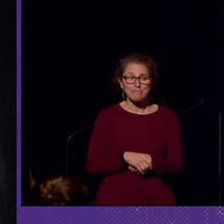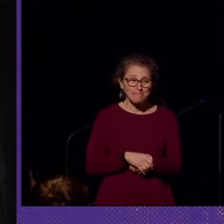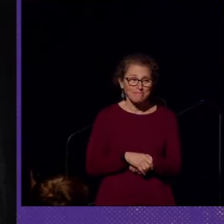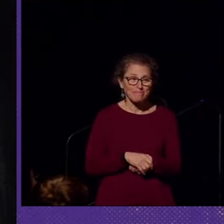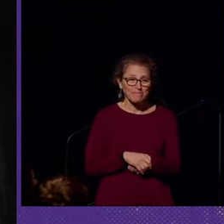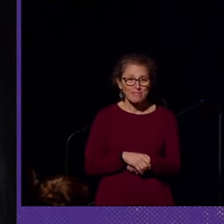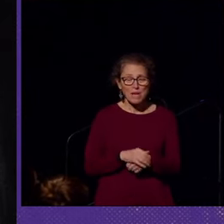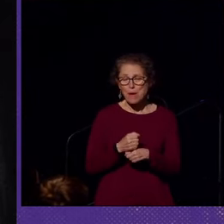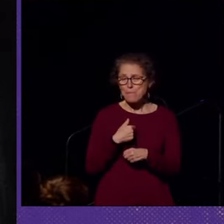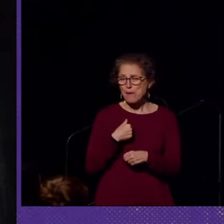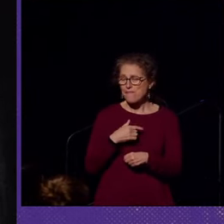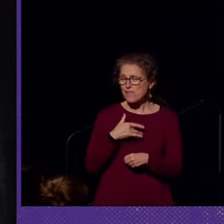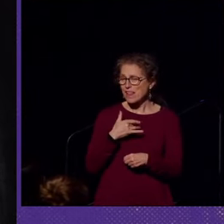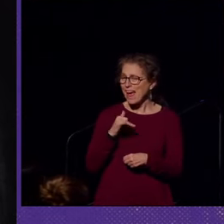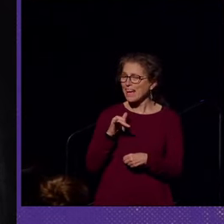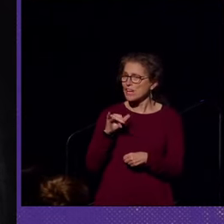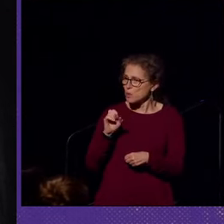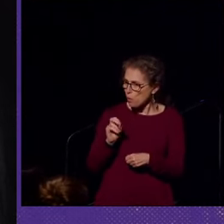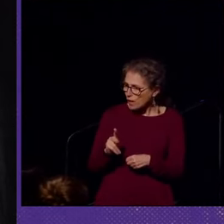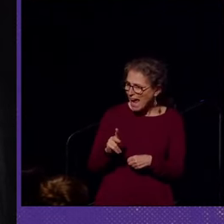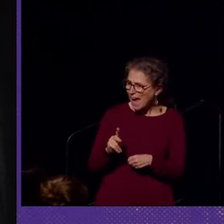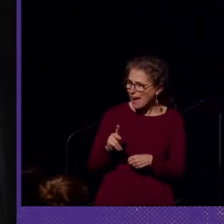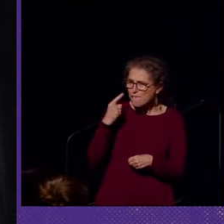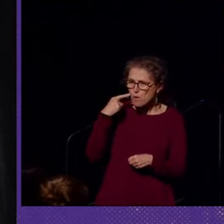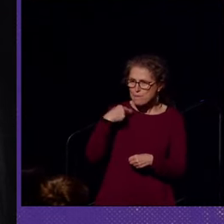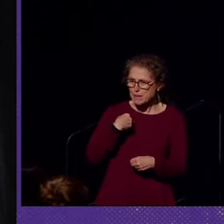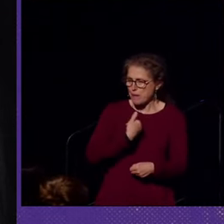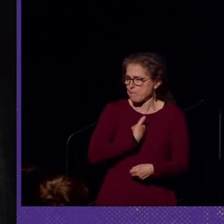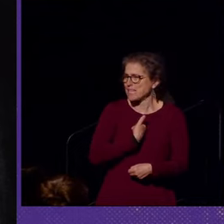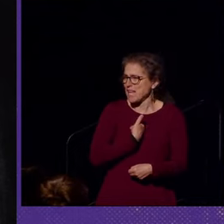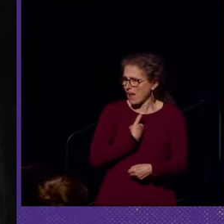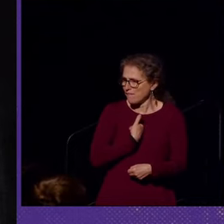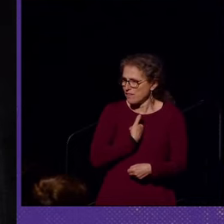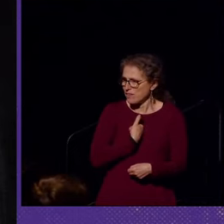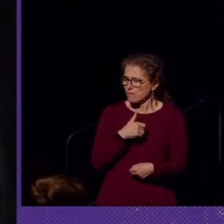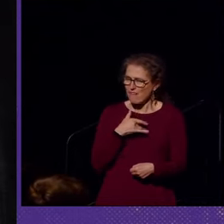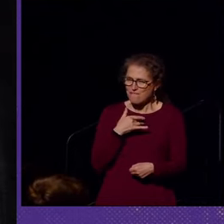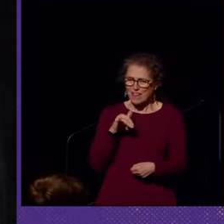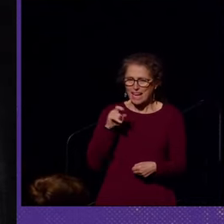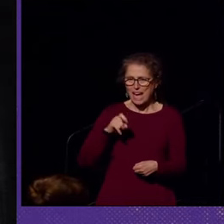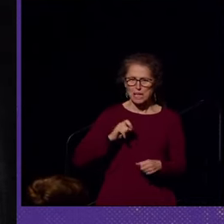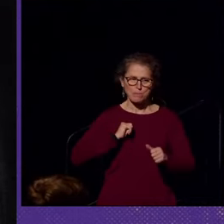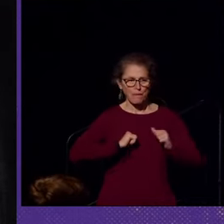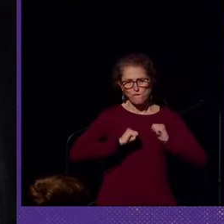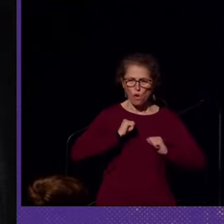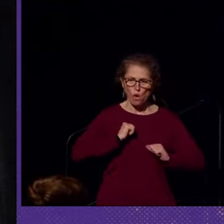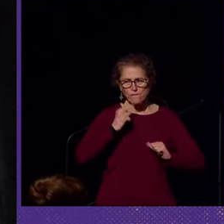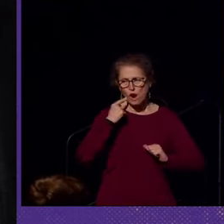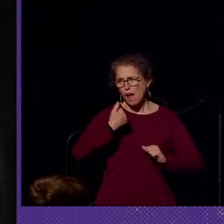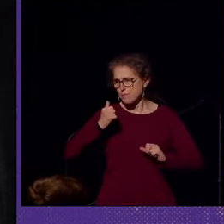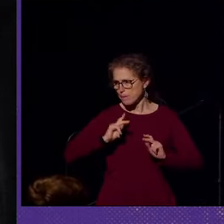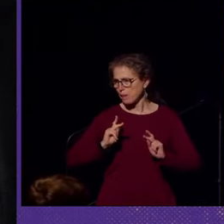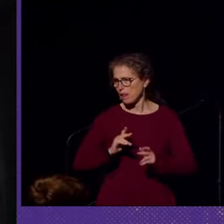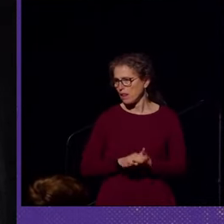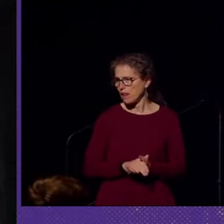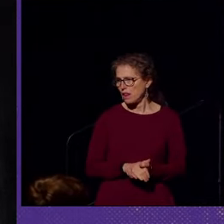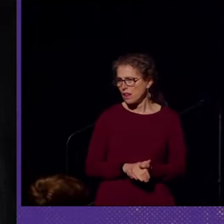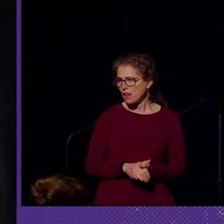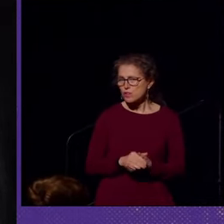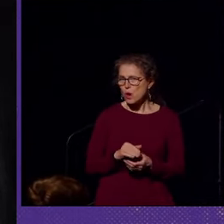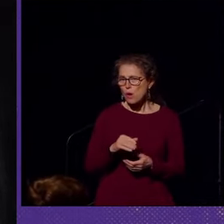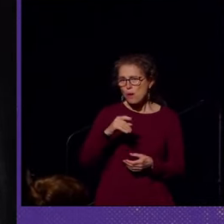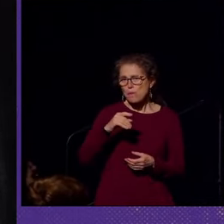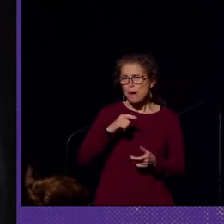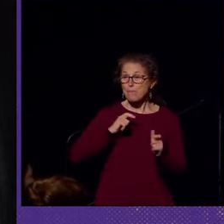It made me feel like it was okay for me to be myself when I felt like I had to perform for other people. So, my